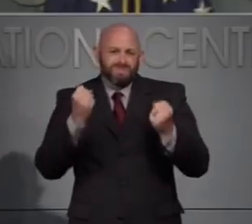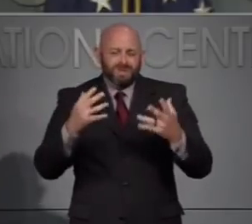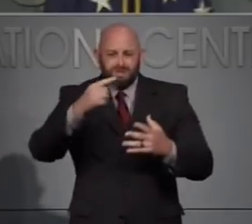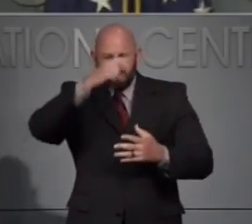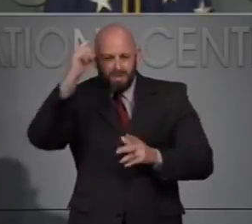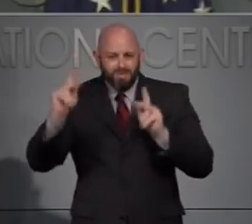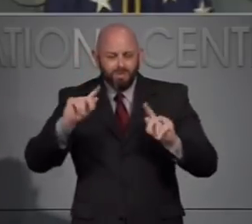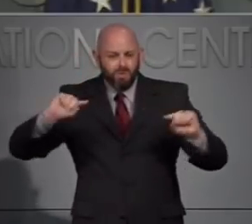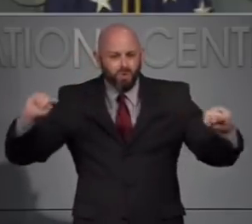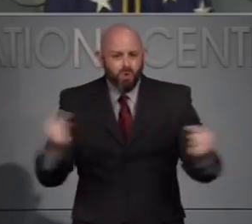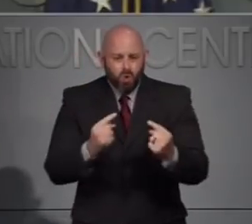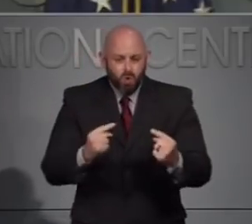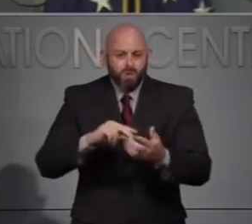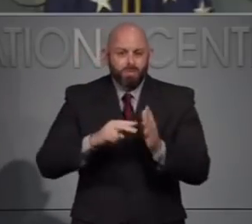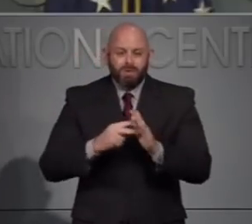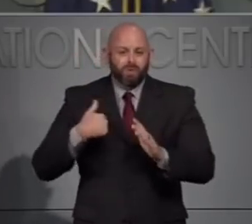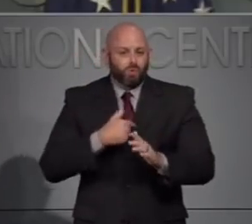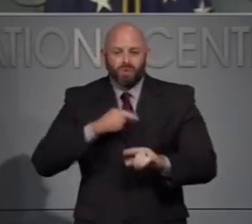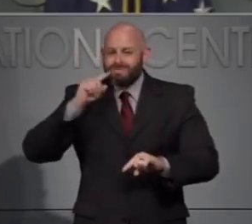too bright to ignore.